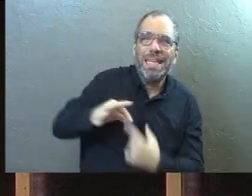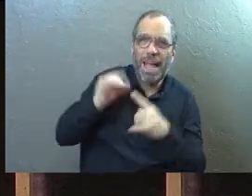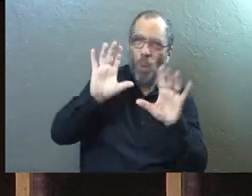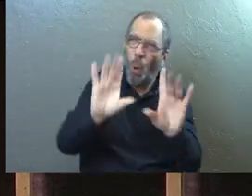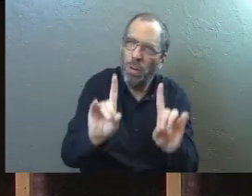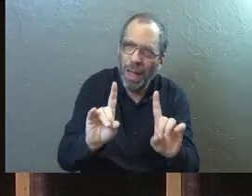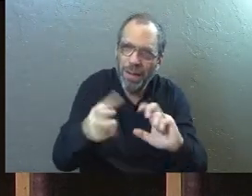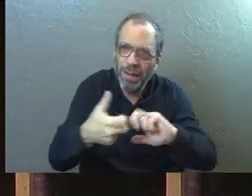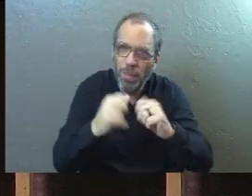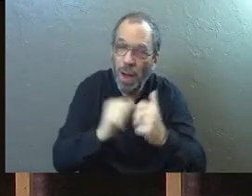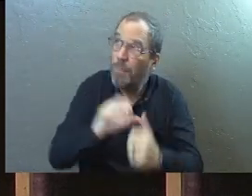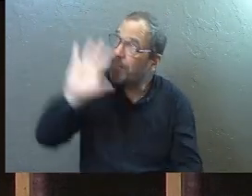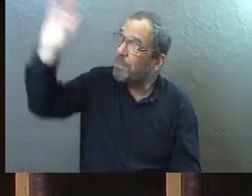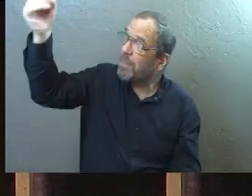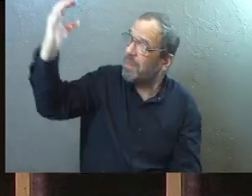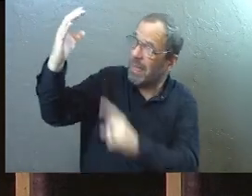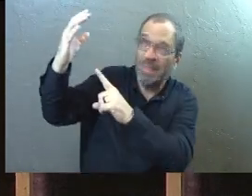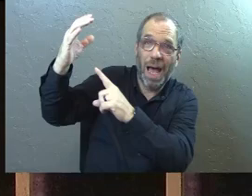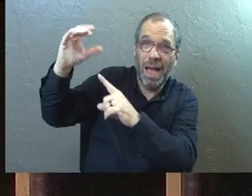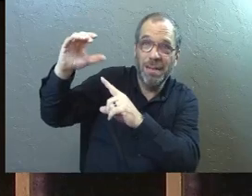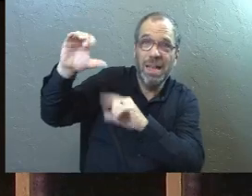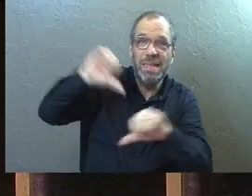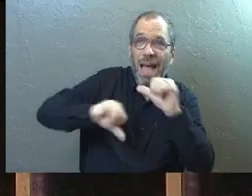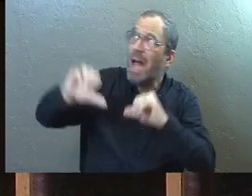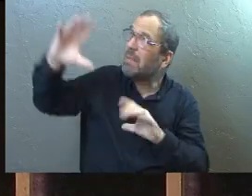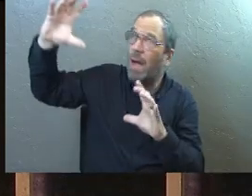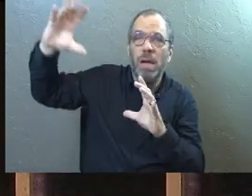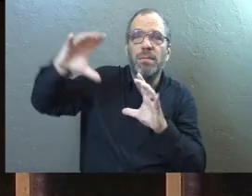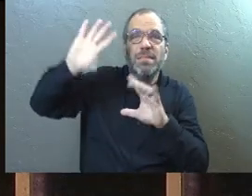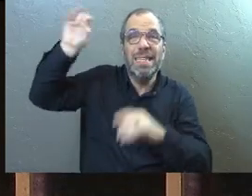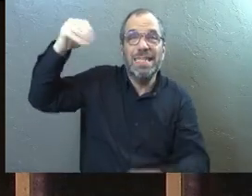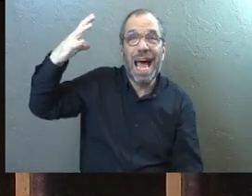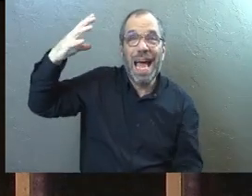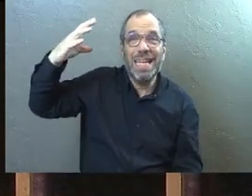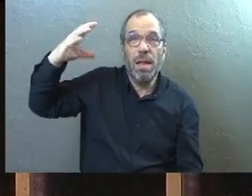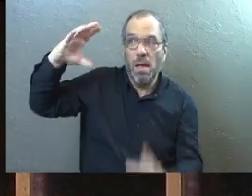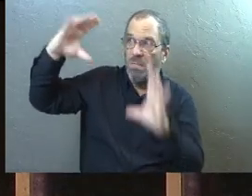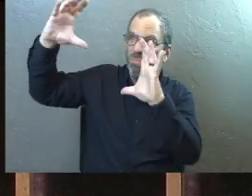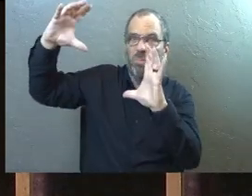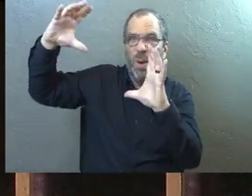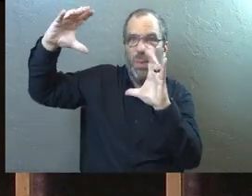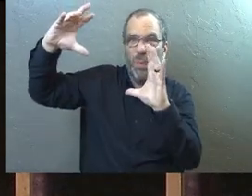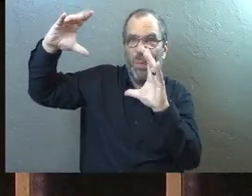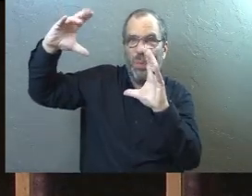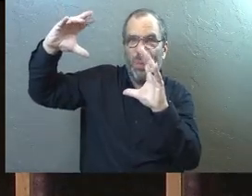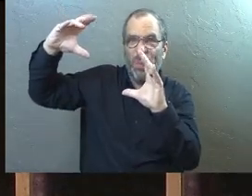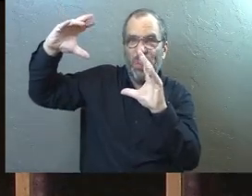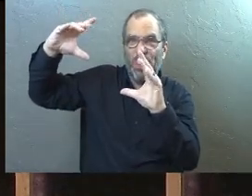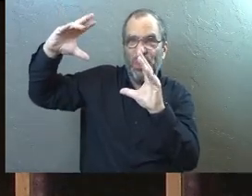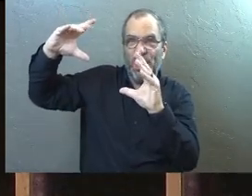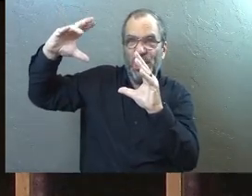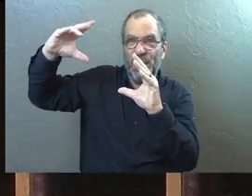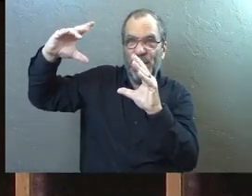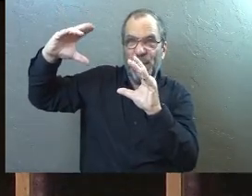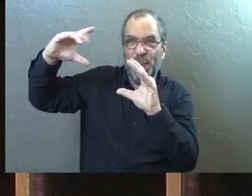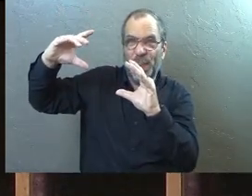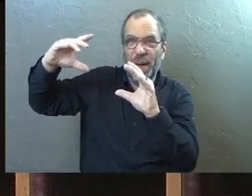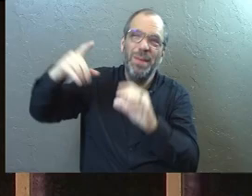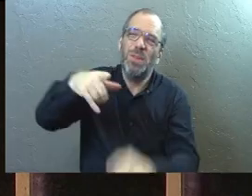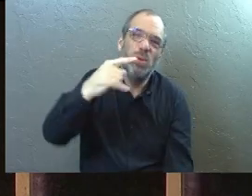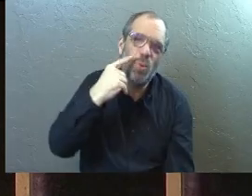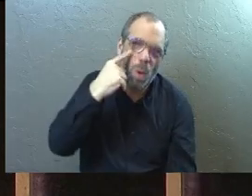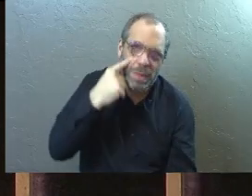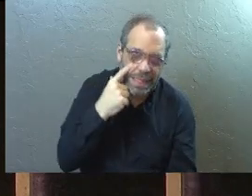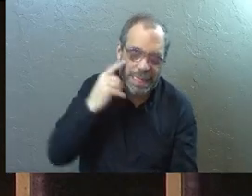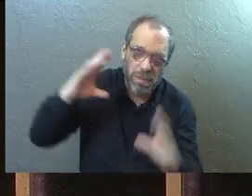here's the problem. The sun scientists tell us is burning down. It's burning out very slowly. You're not going